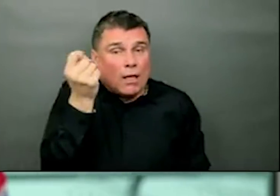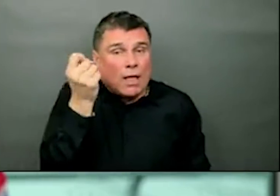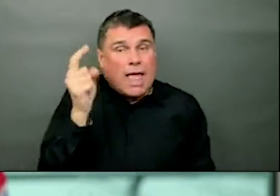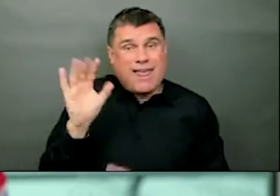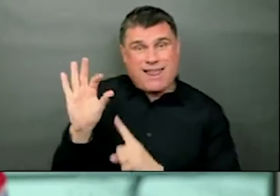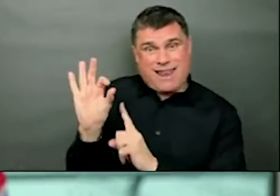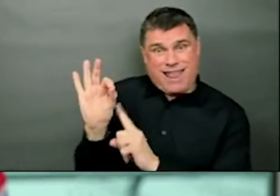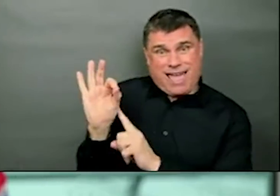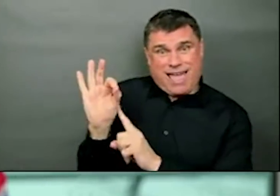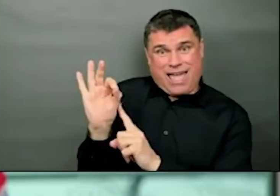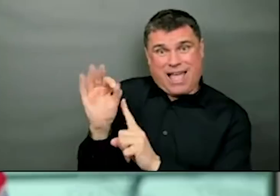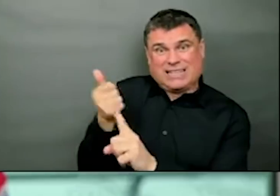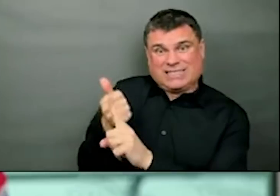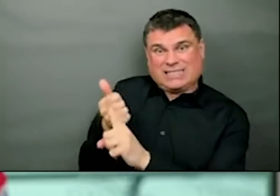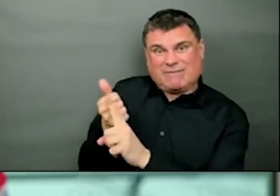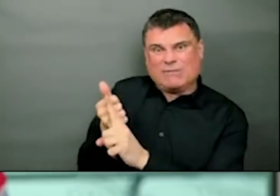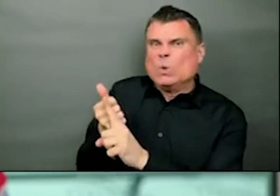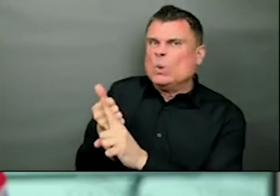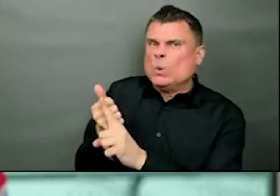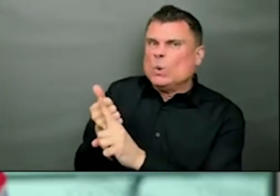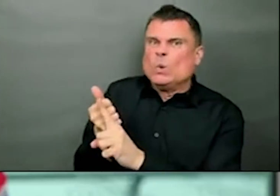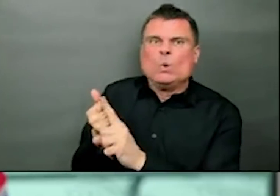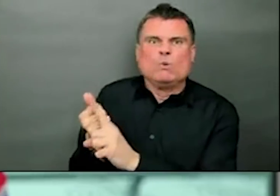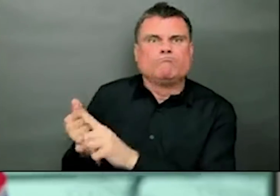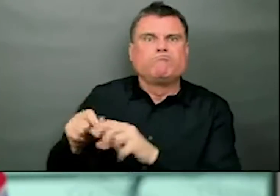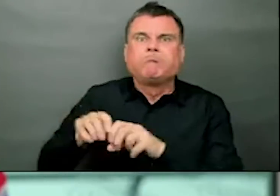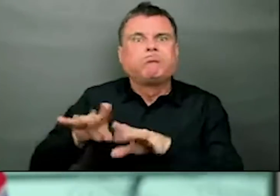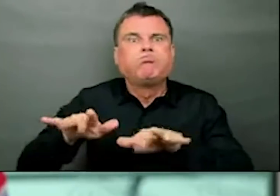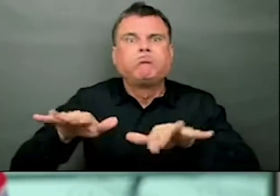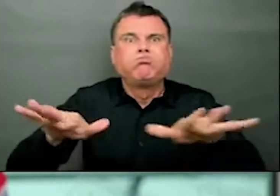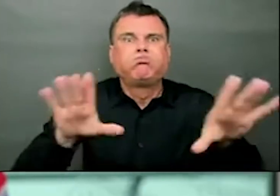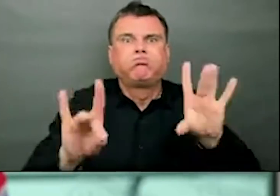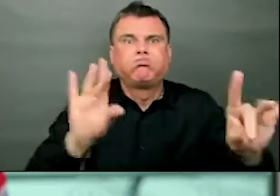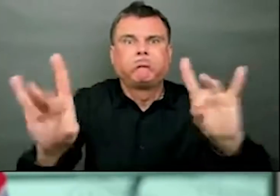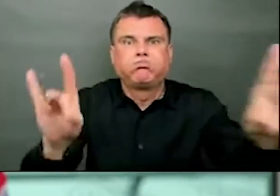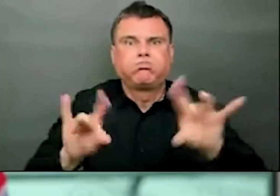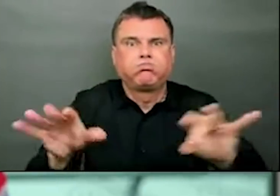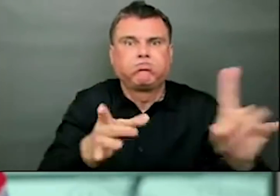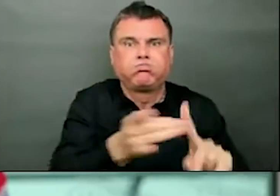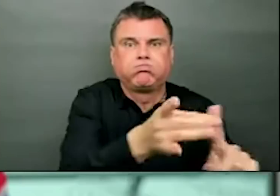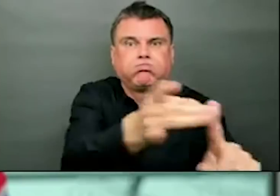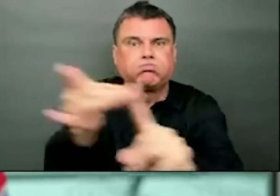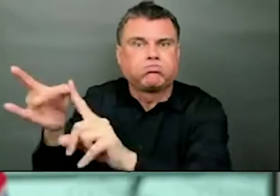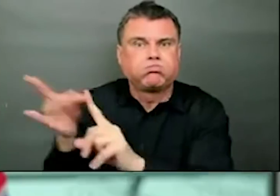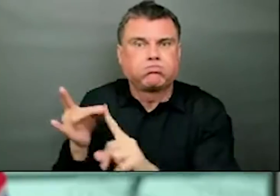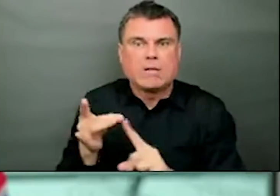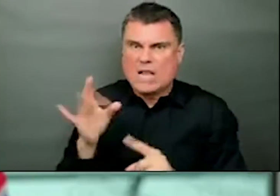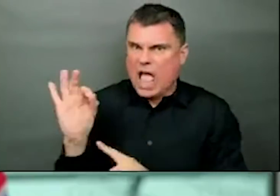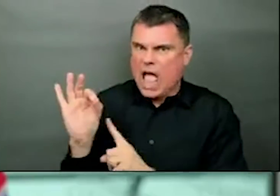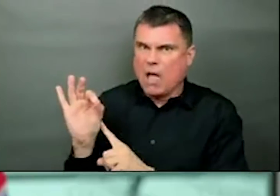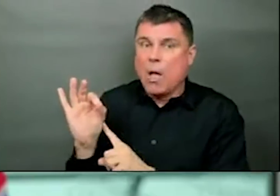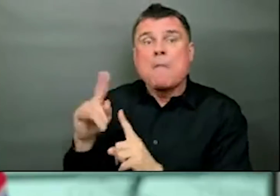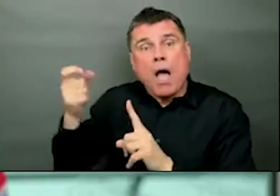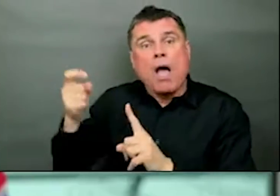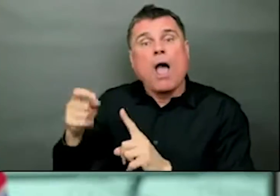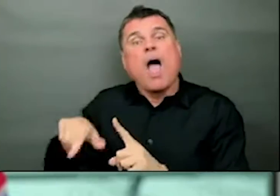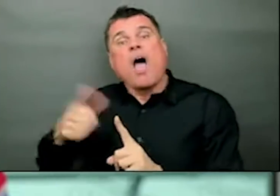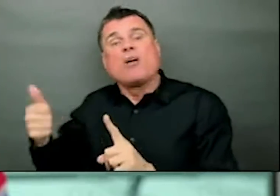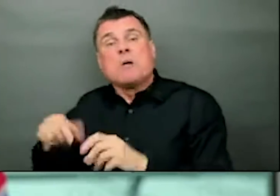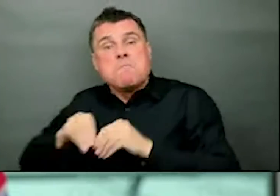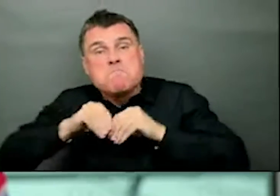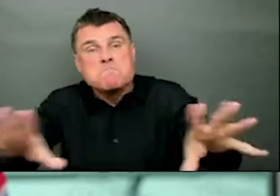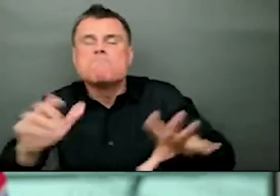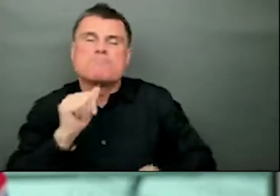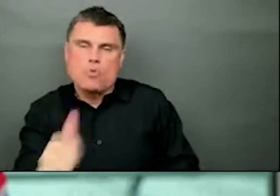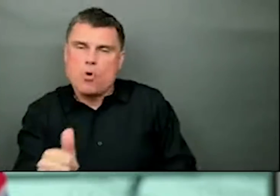active. And the remaining are people who have been through their infectious period. So we have to date 95